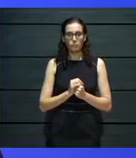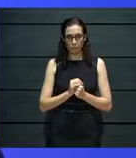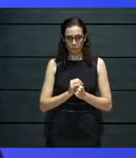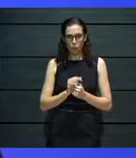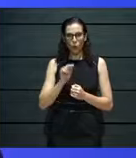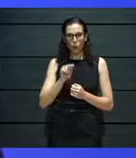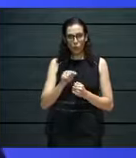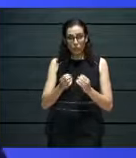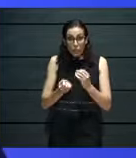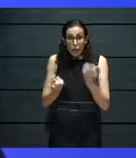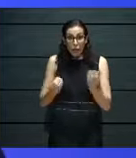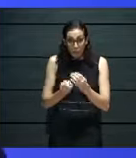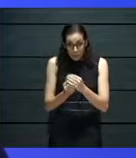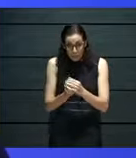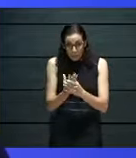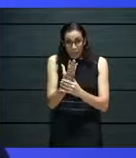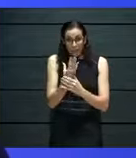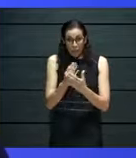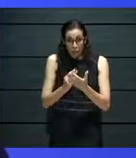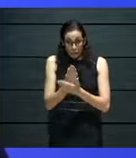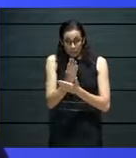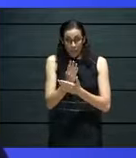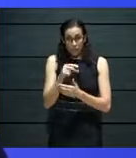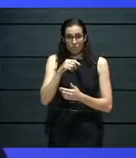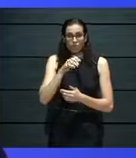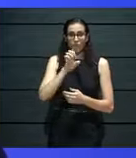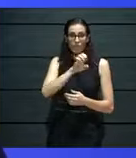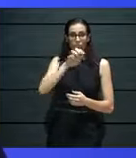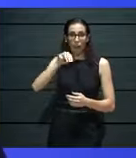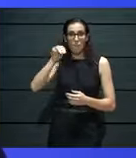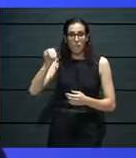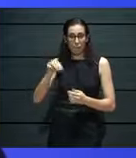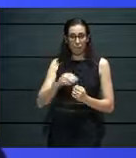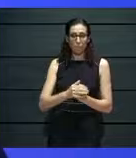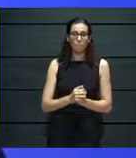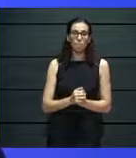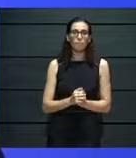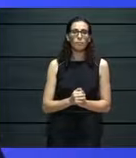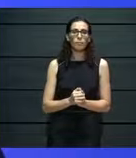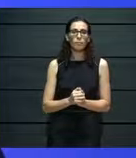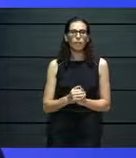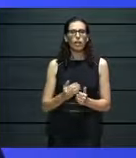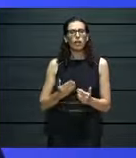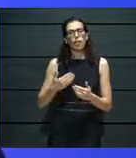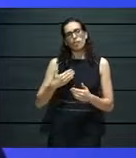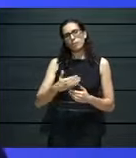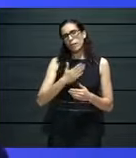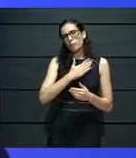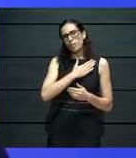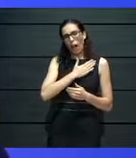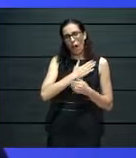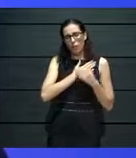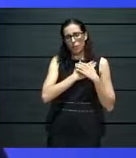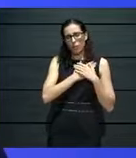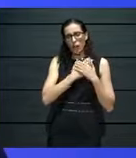created electronic music Malta. It's always been a bit in our heart, I'd say. From the very first